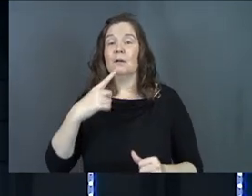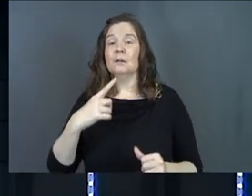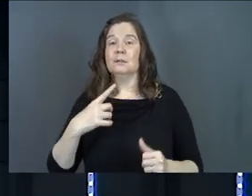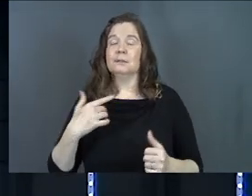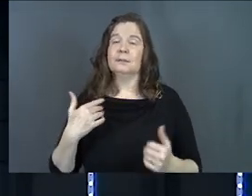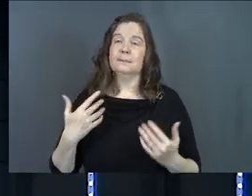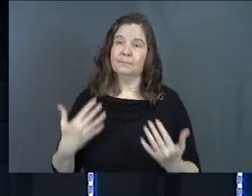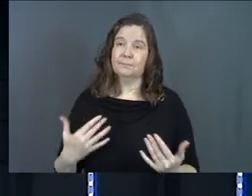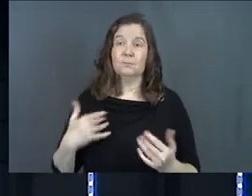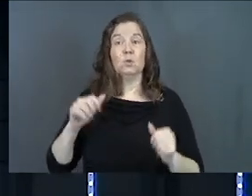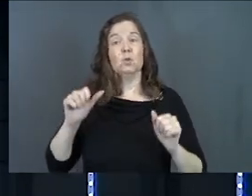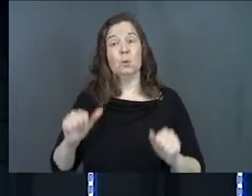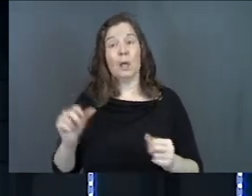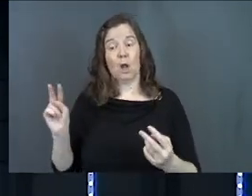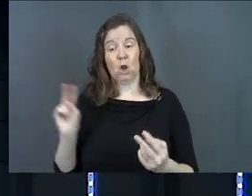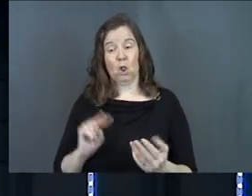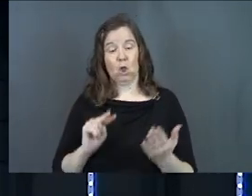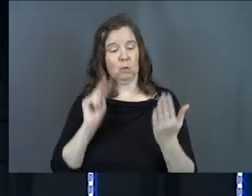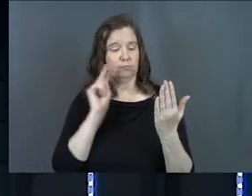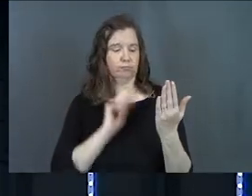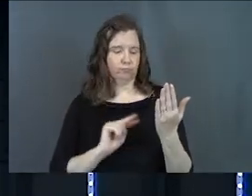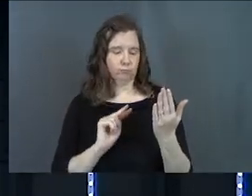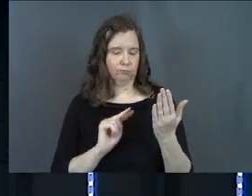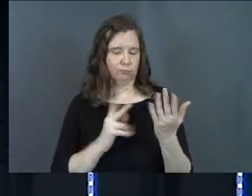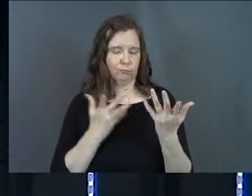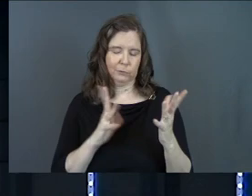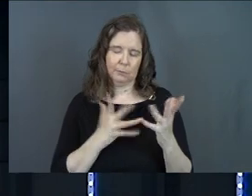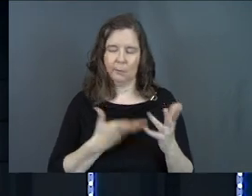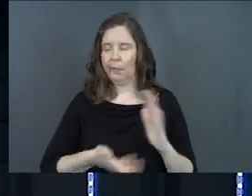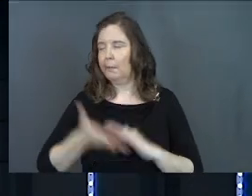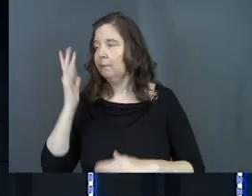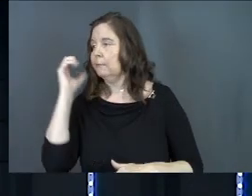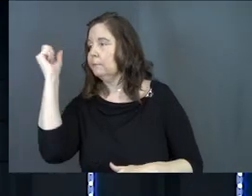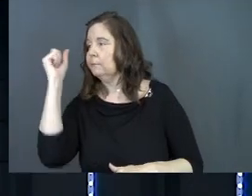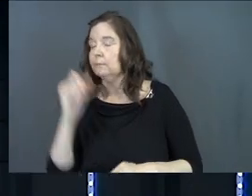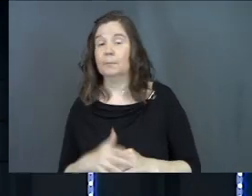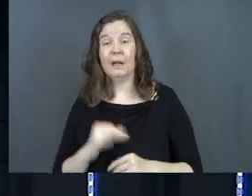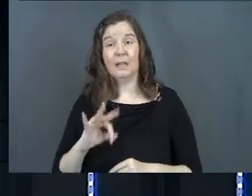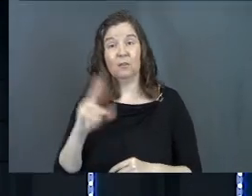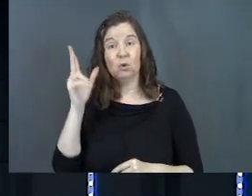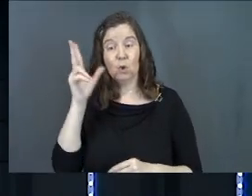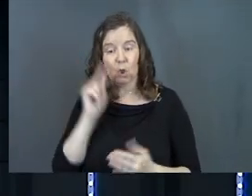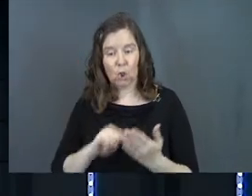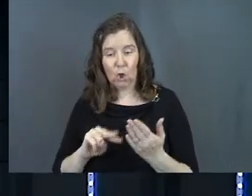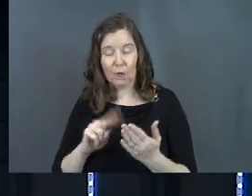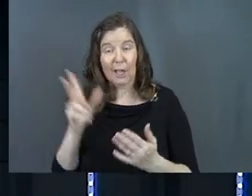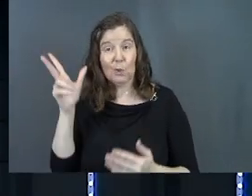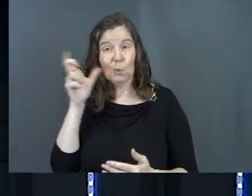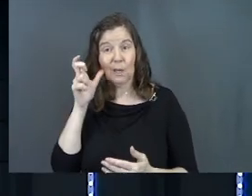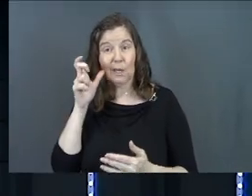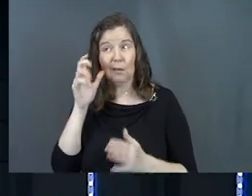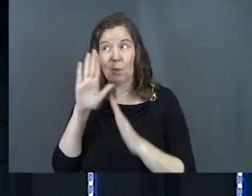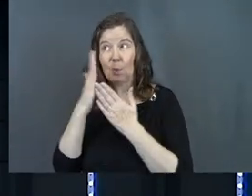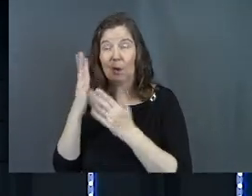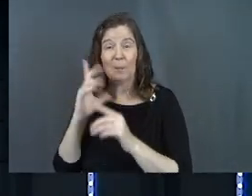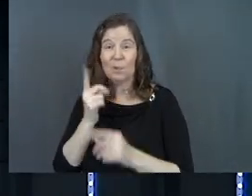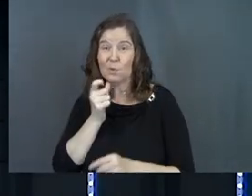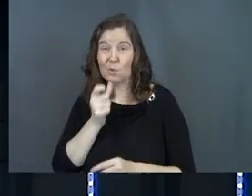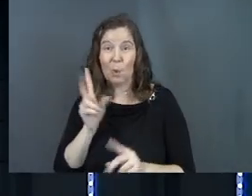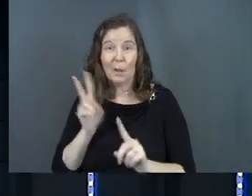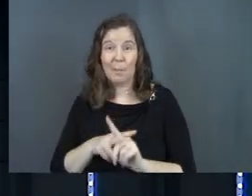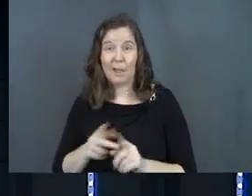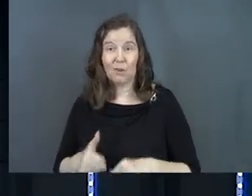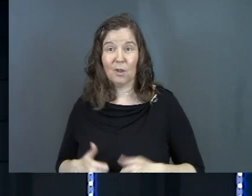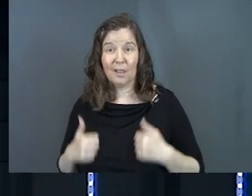you can just look and walk away. And if you just look and you just hear God's word, but you don't do anything, you walk away from it,